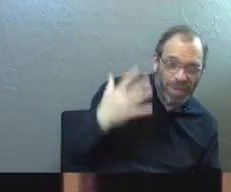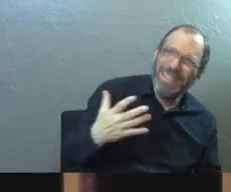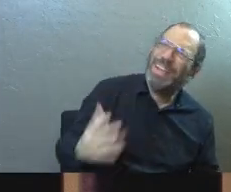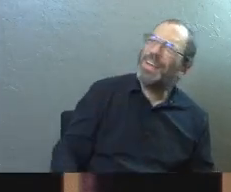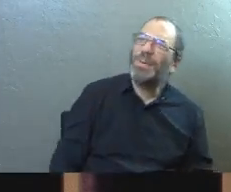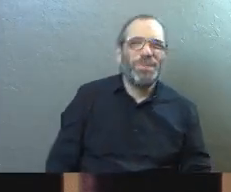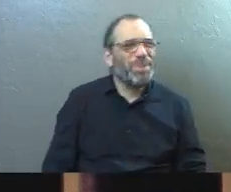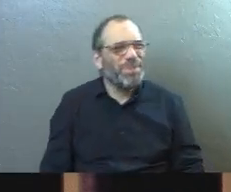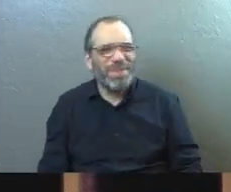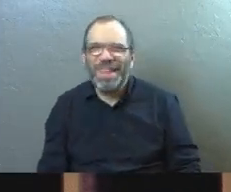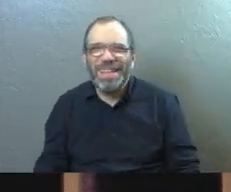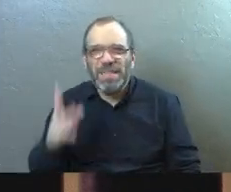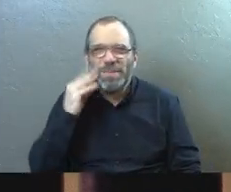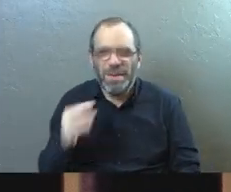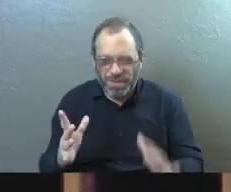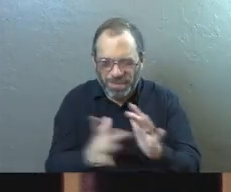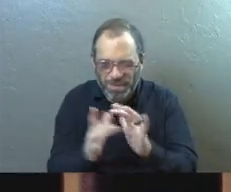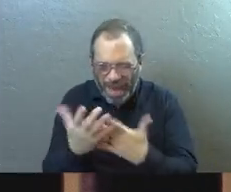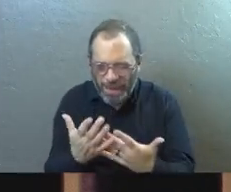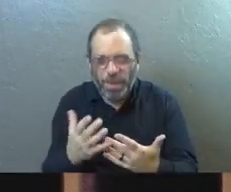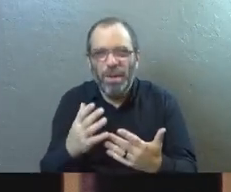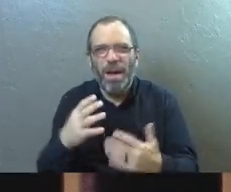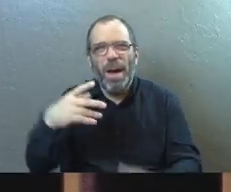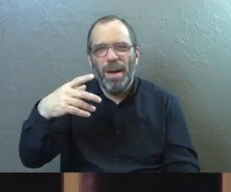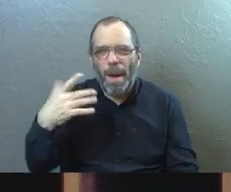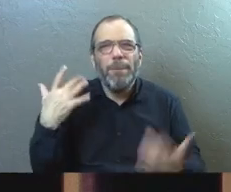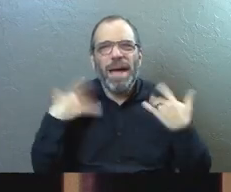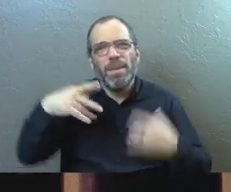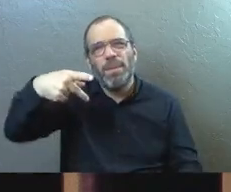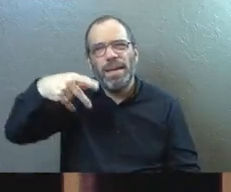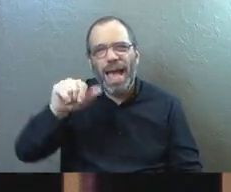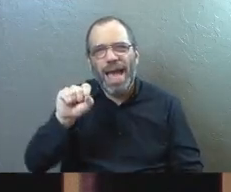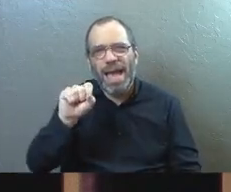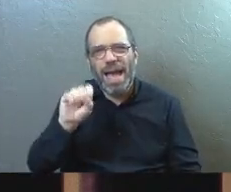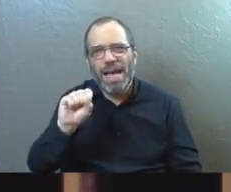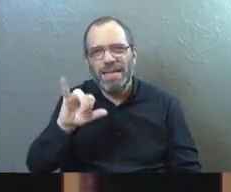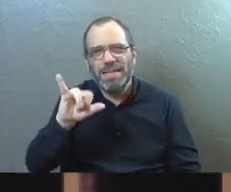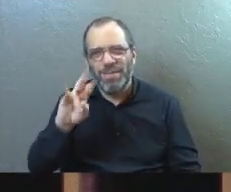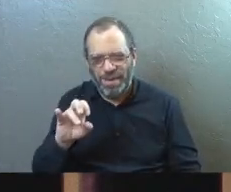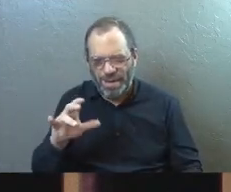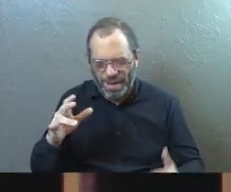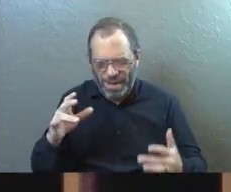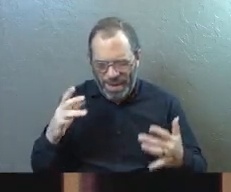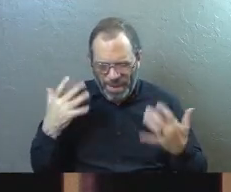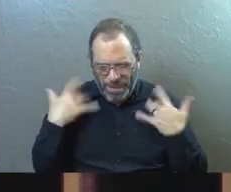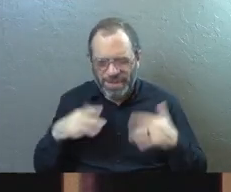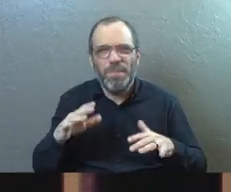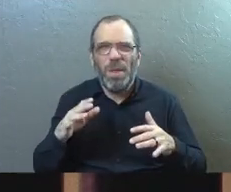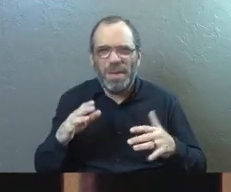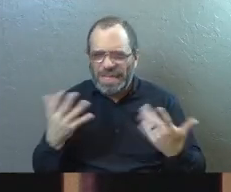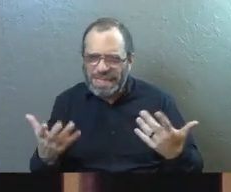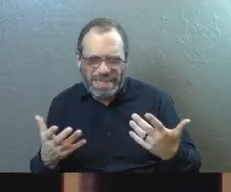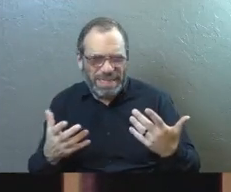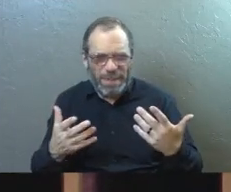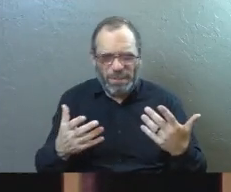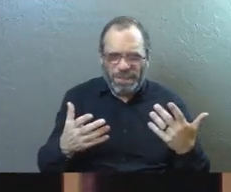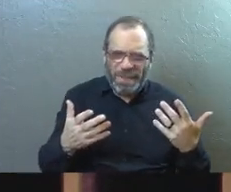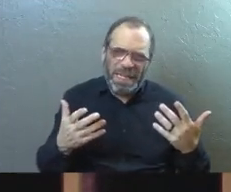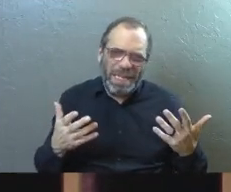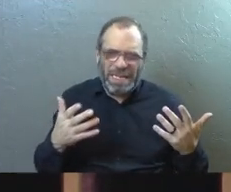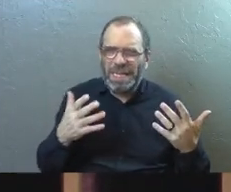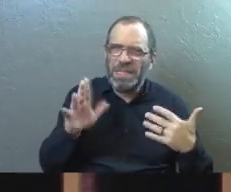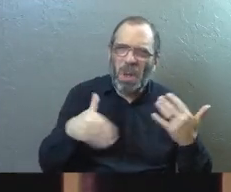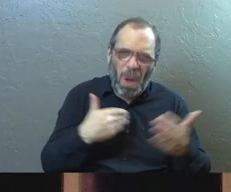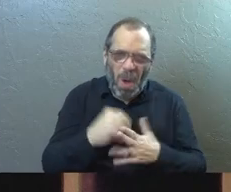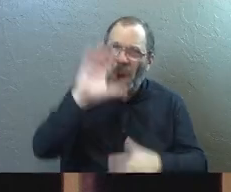We always run into this in the scripture. We always run into this as a church. And some of guys have been very confused by this. Like, which is it? Is it that